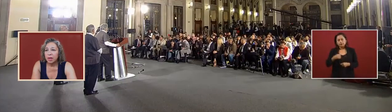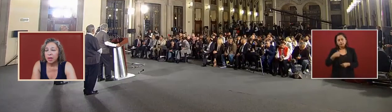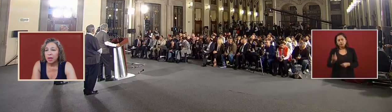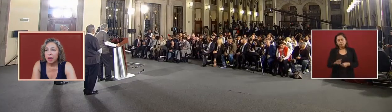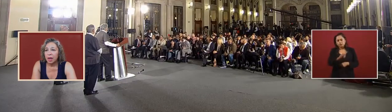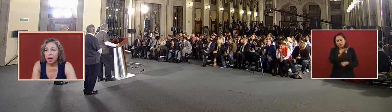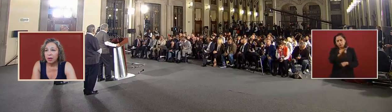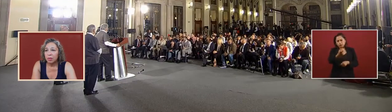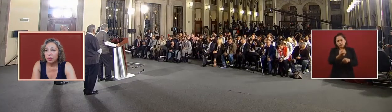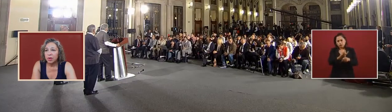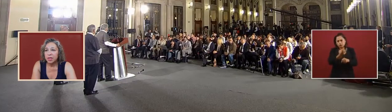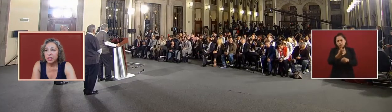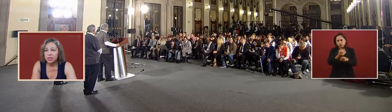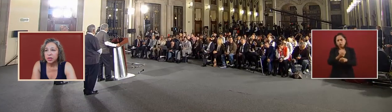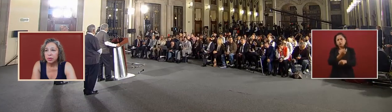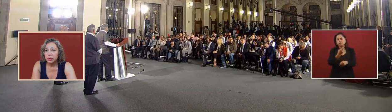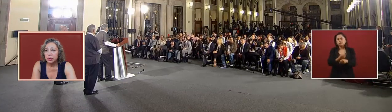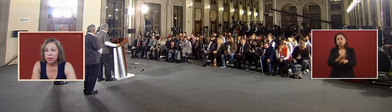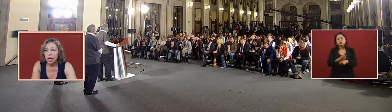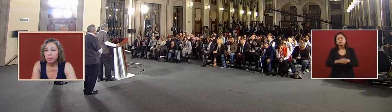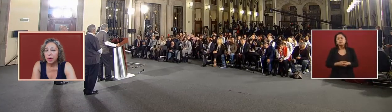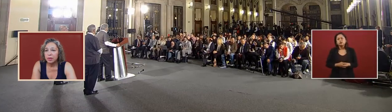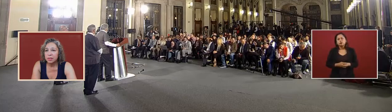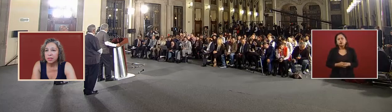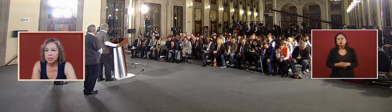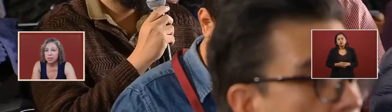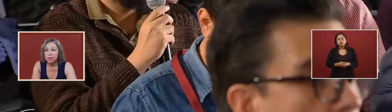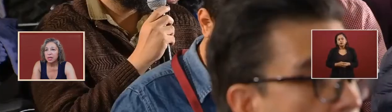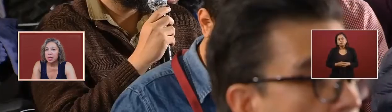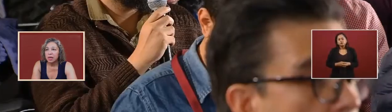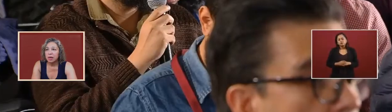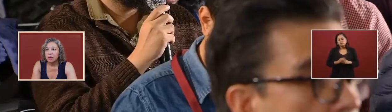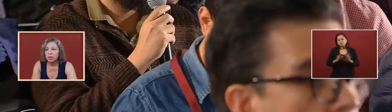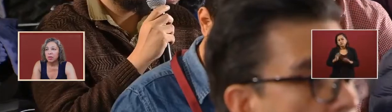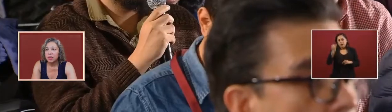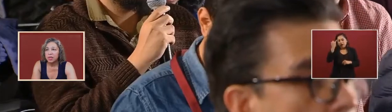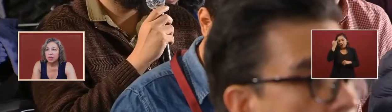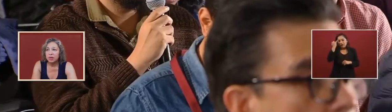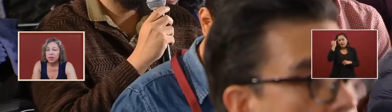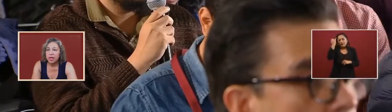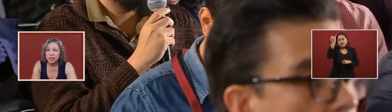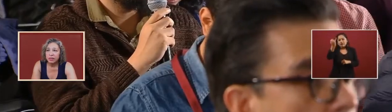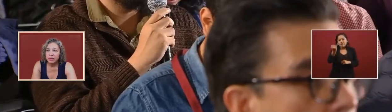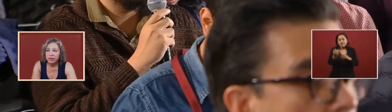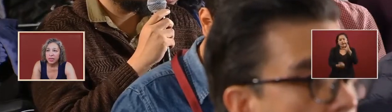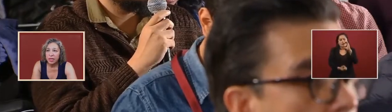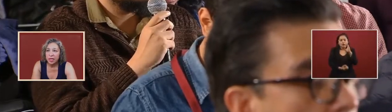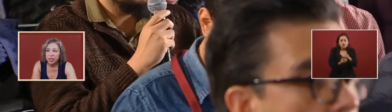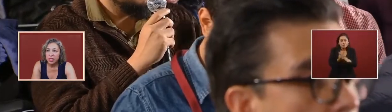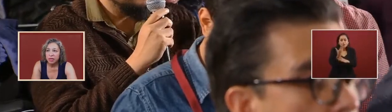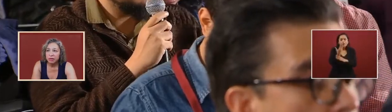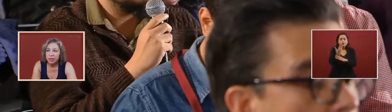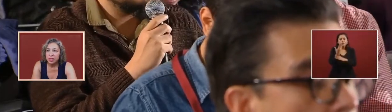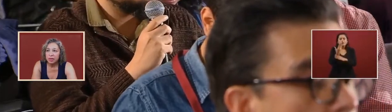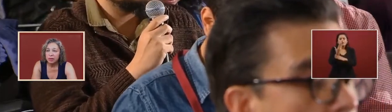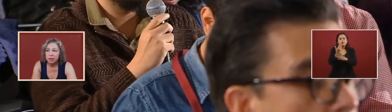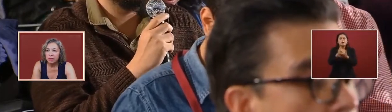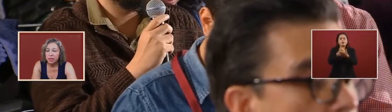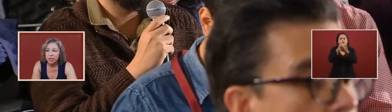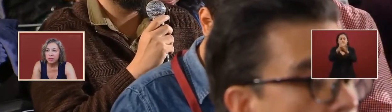with these new hypotheses with these new lines of investigation that